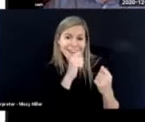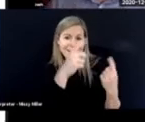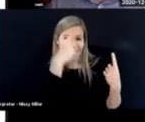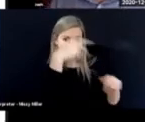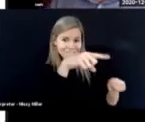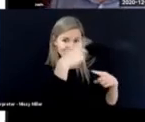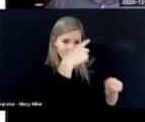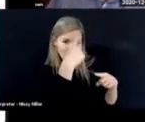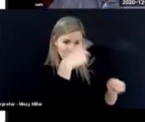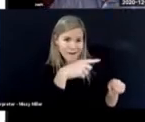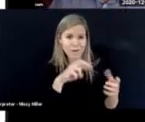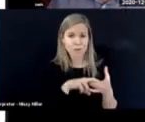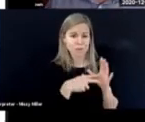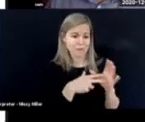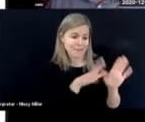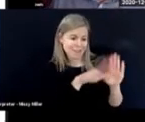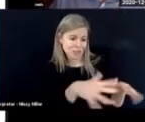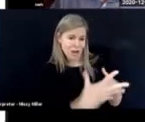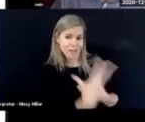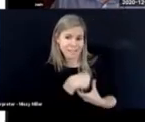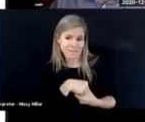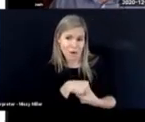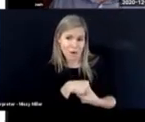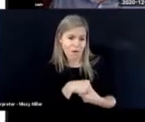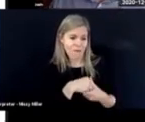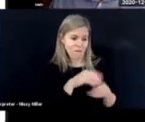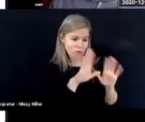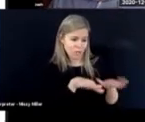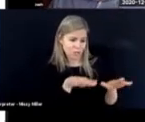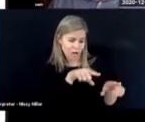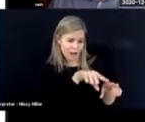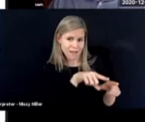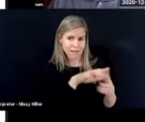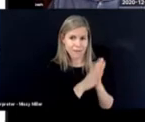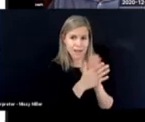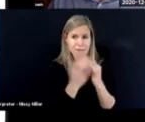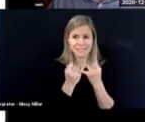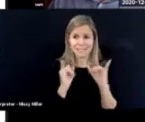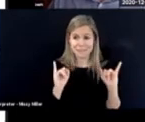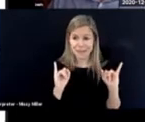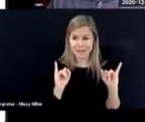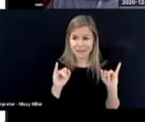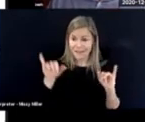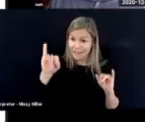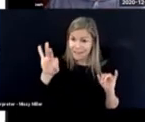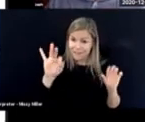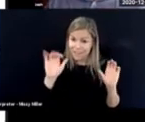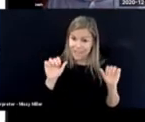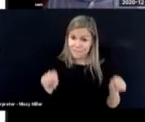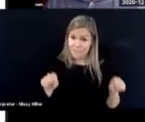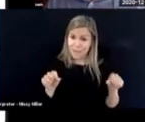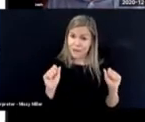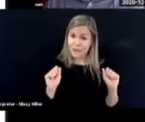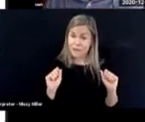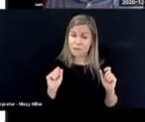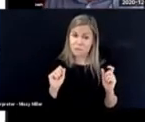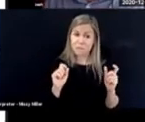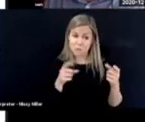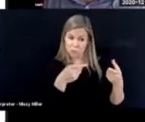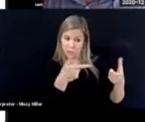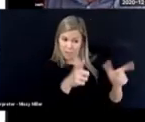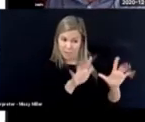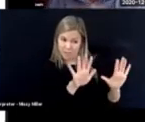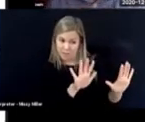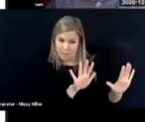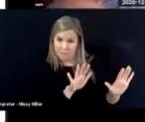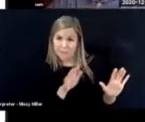with, not for, and allowing the child to be involved or even independent as long as they have